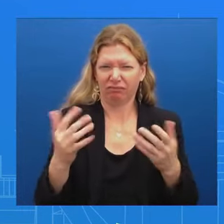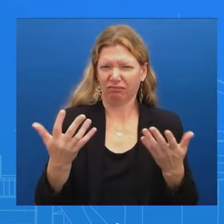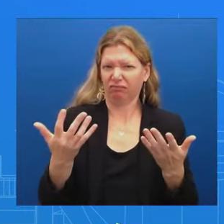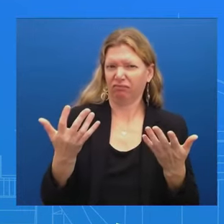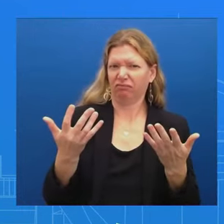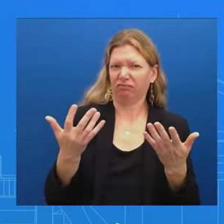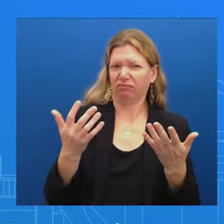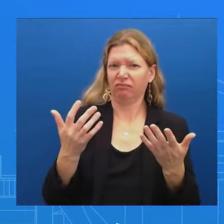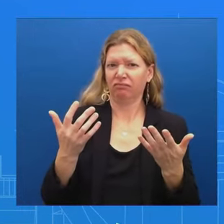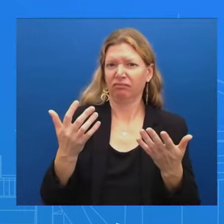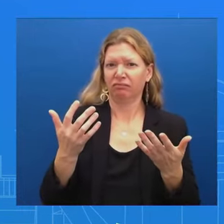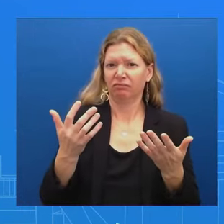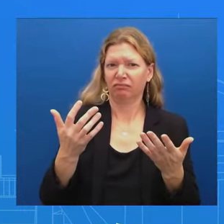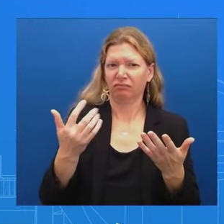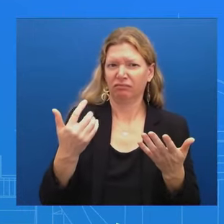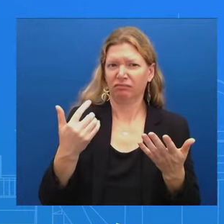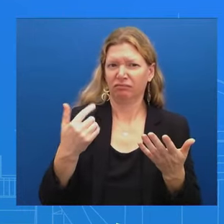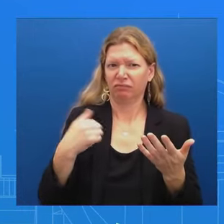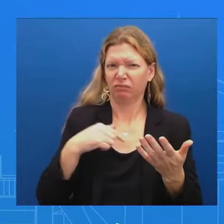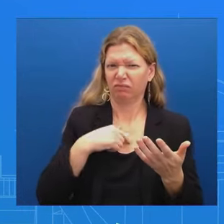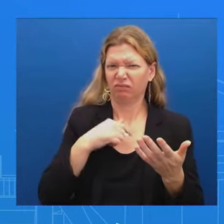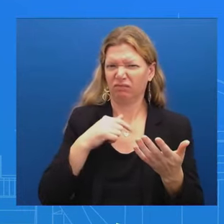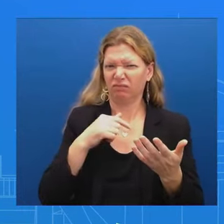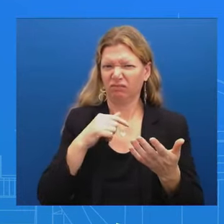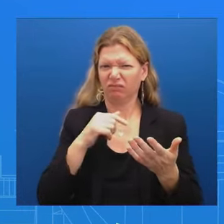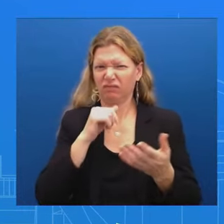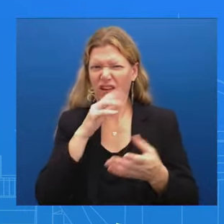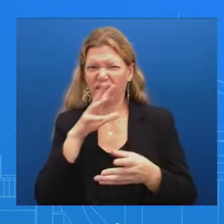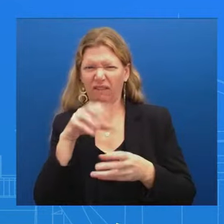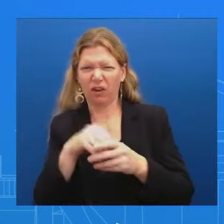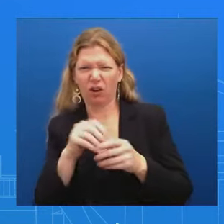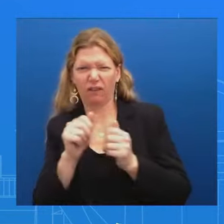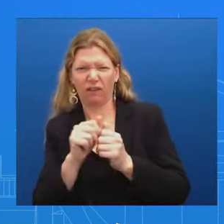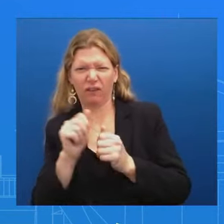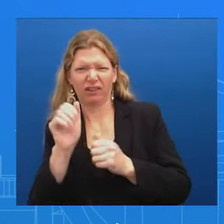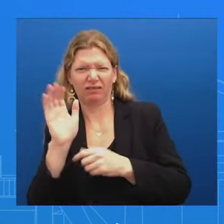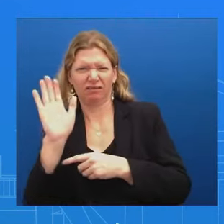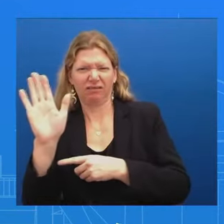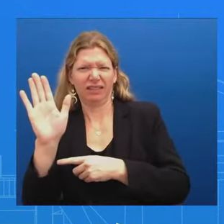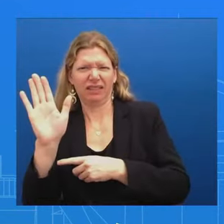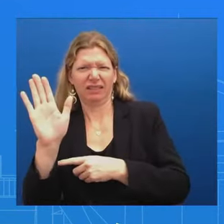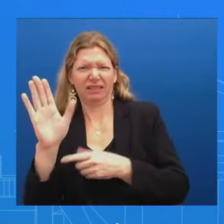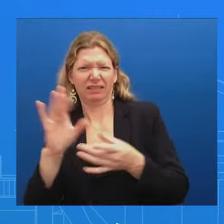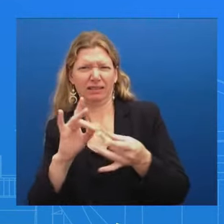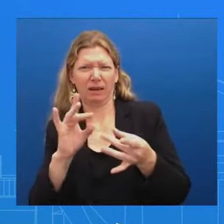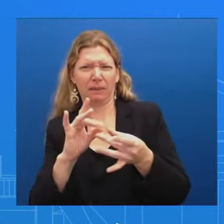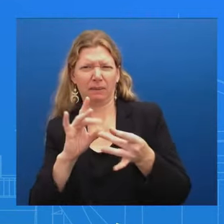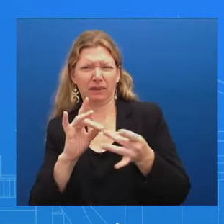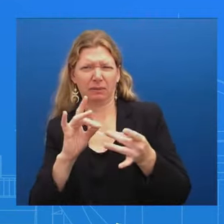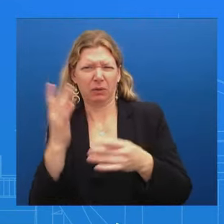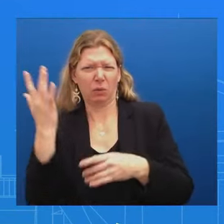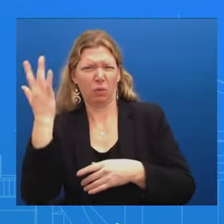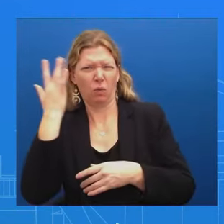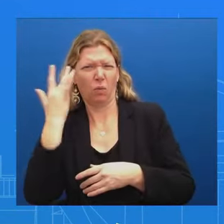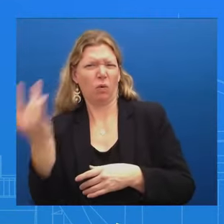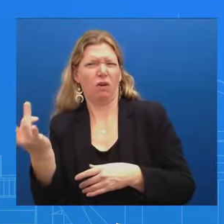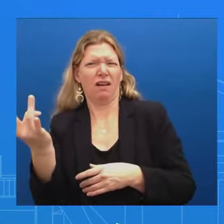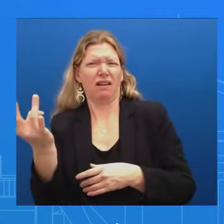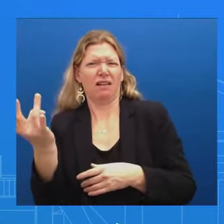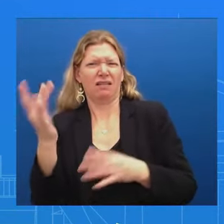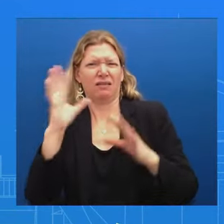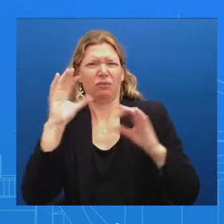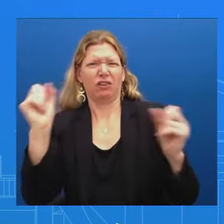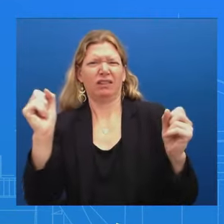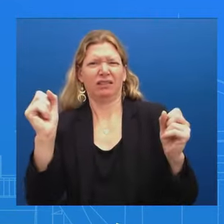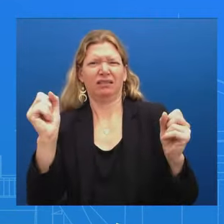donors Why is the President not living up to his full transparency pledge In terms of opening all meetings with donors to